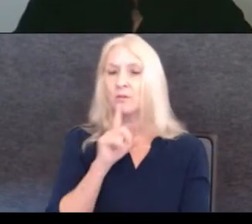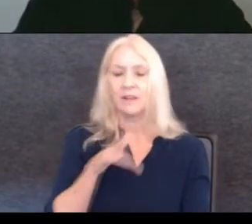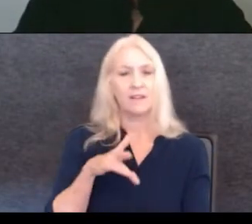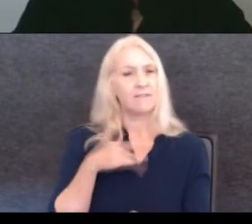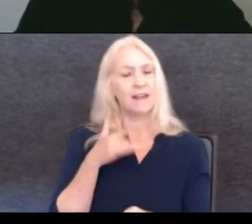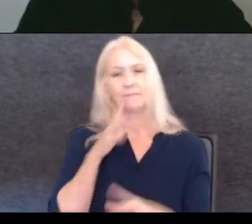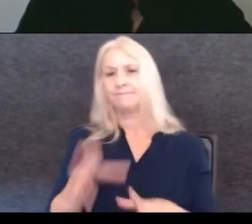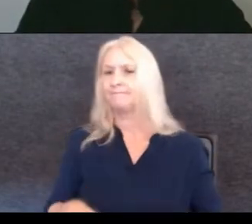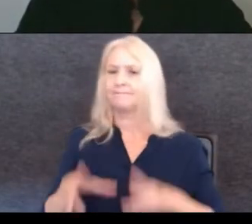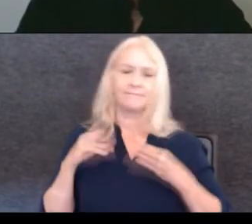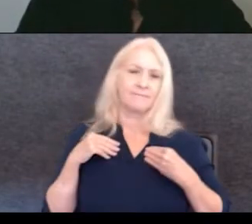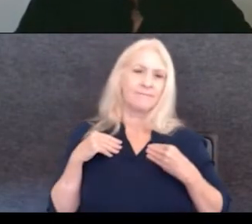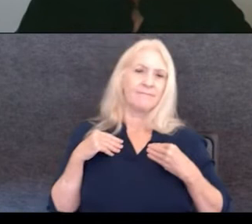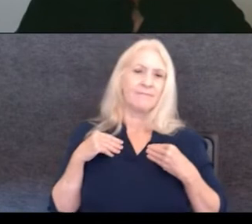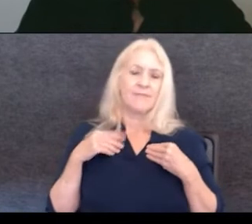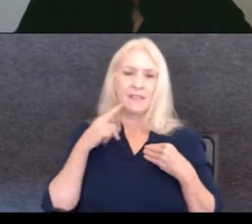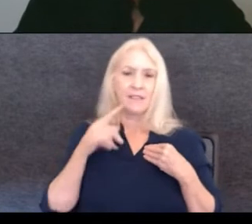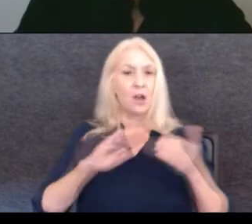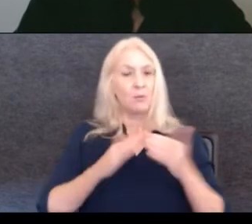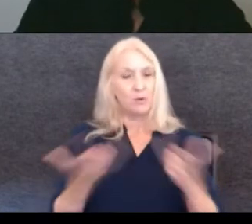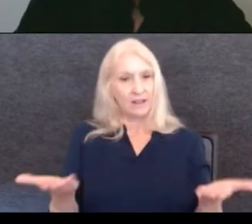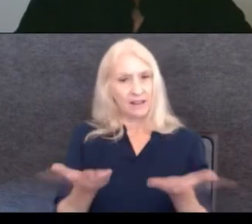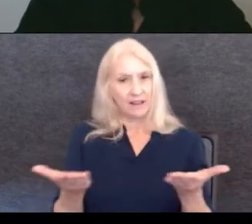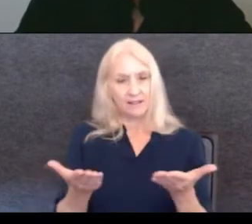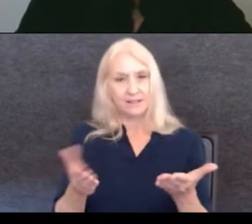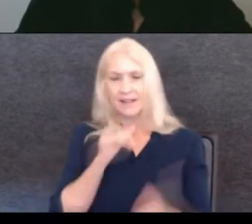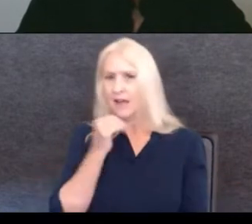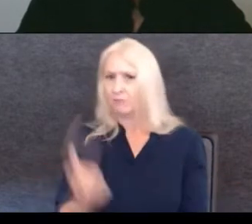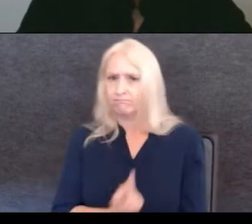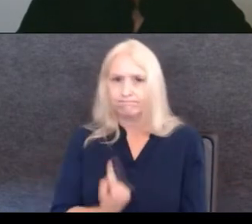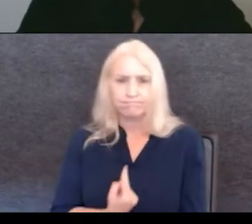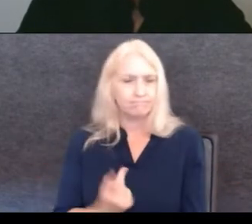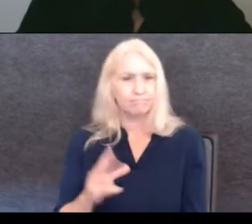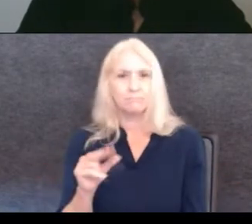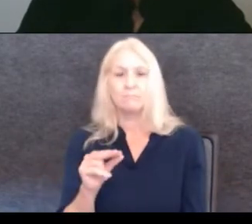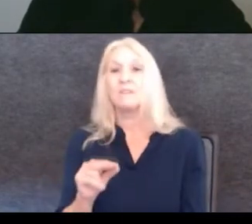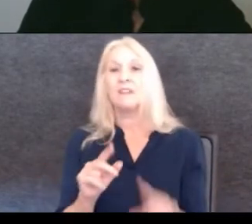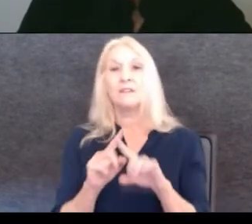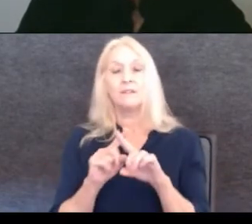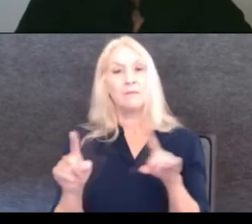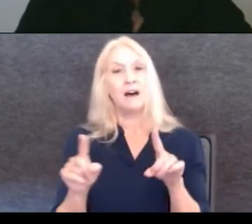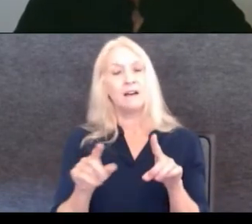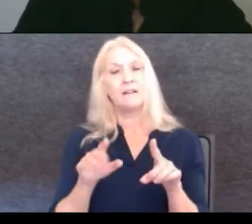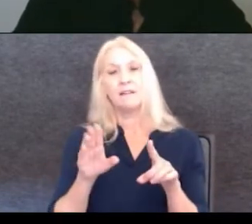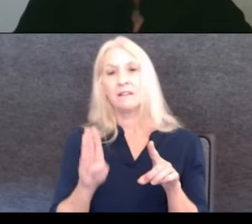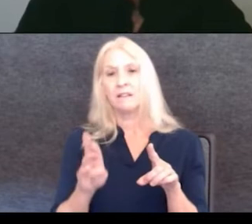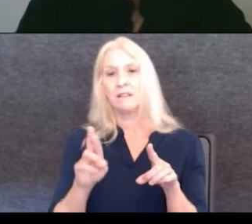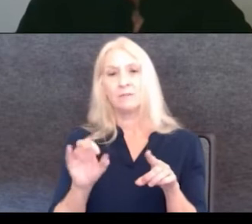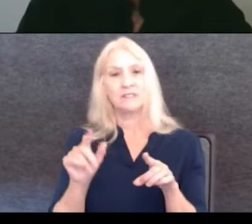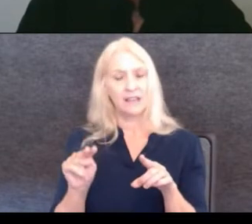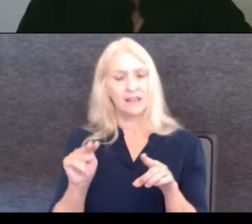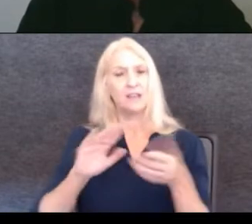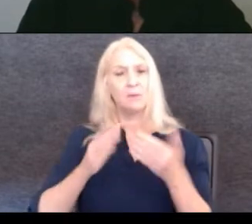embraced that you found a community. And you're not just isolated to, I mean, there's definitely a Brazilian community. I have really